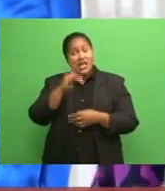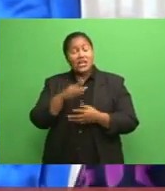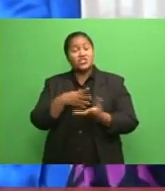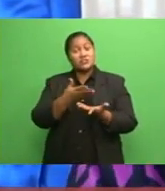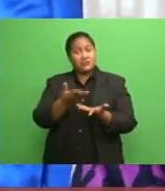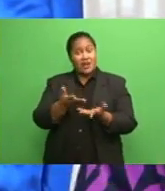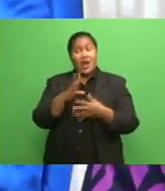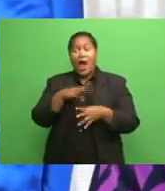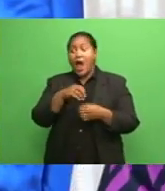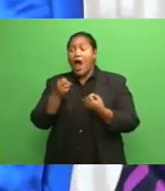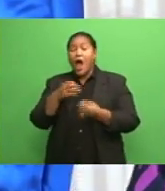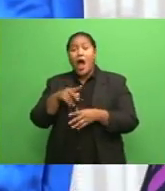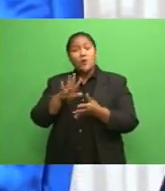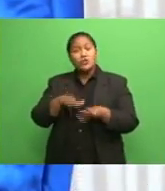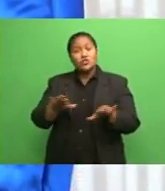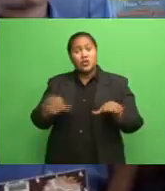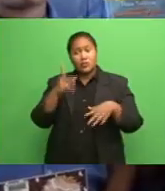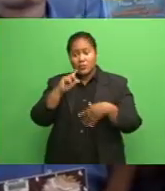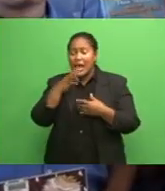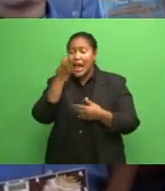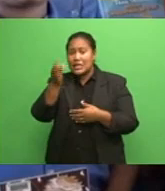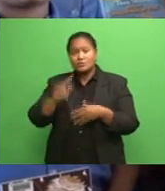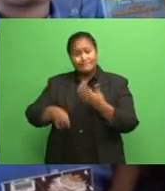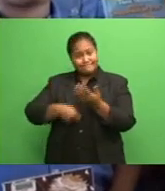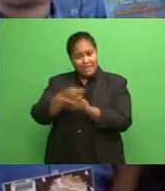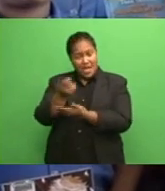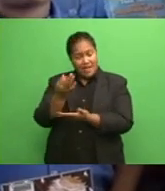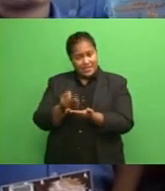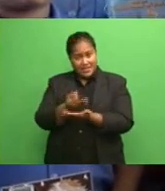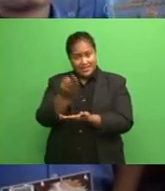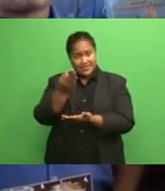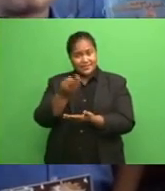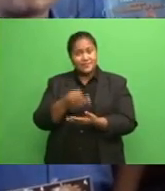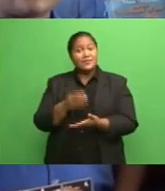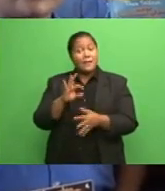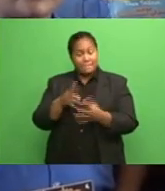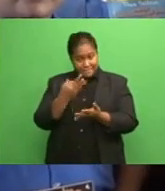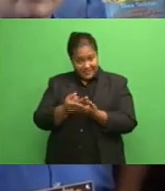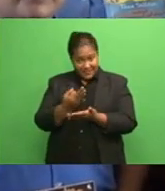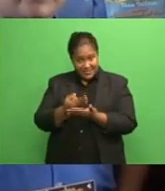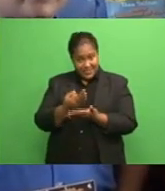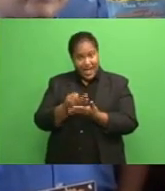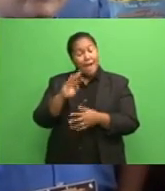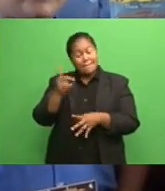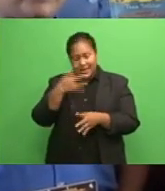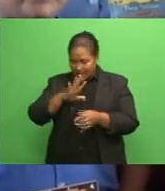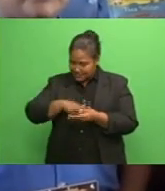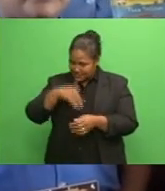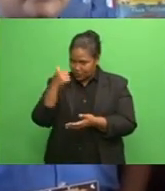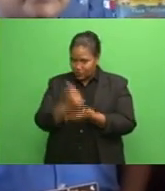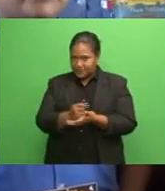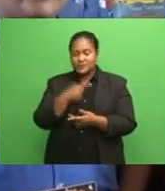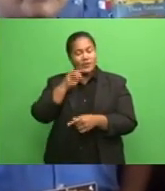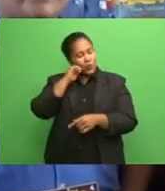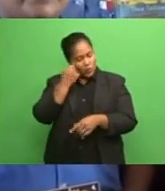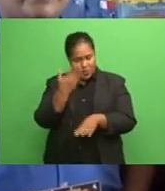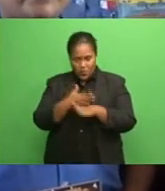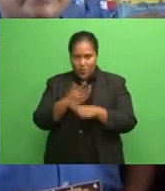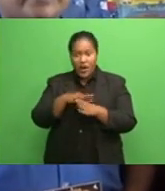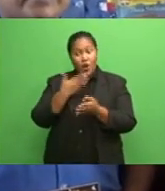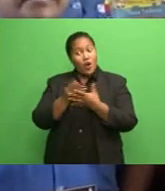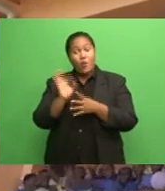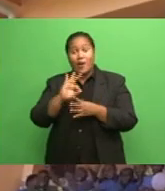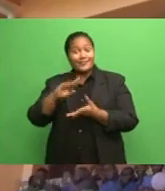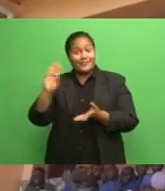children will be asked to pay fees. This normally comes up. I can assure you that we will work with whatever budget we've been